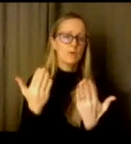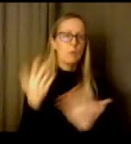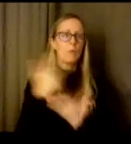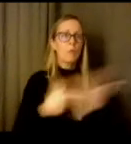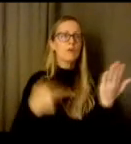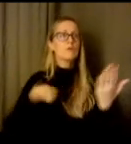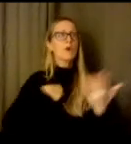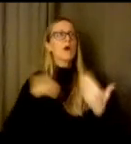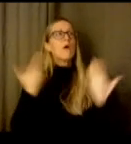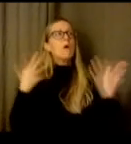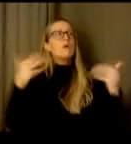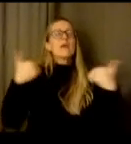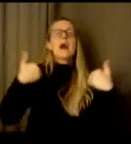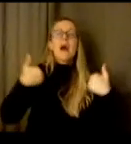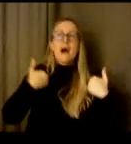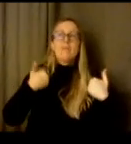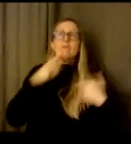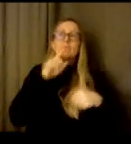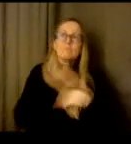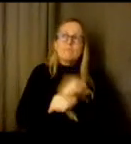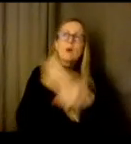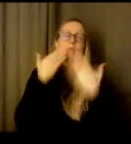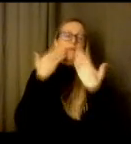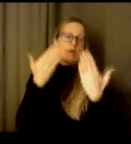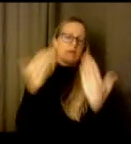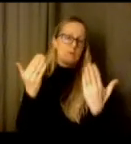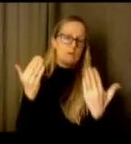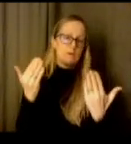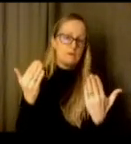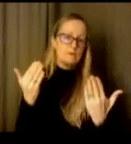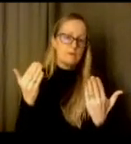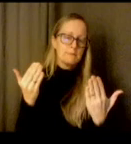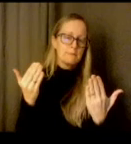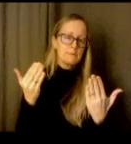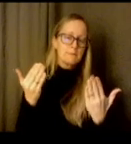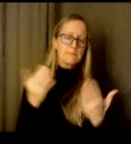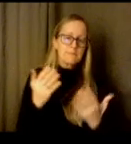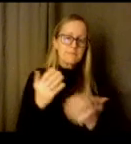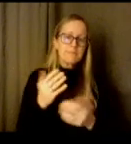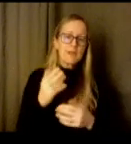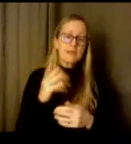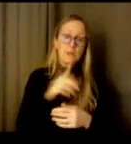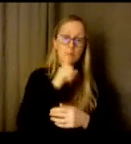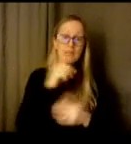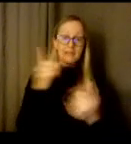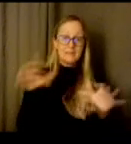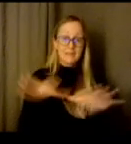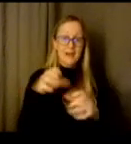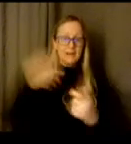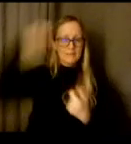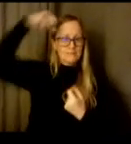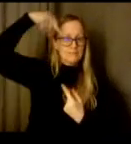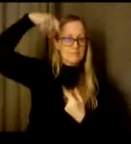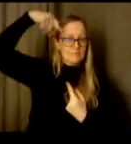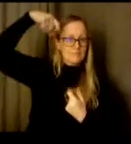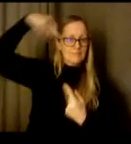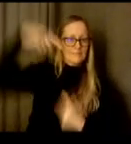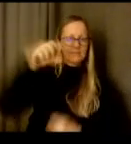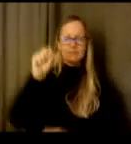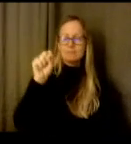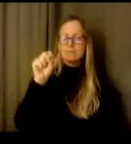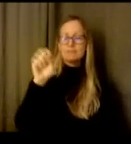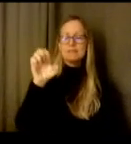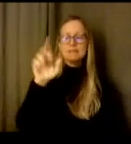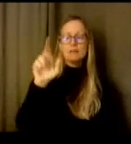for that um actually it actually fires off serotonin and dopamine in our brains um if we